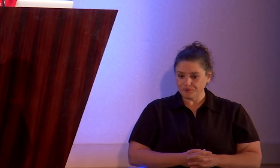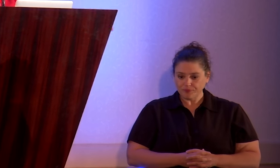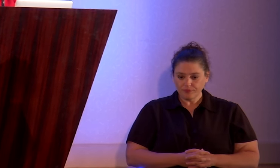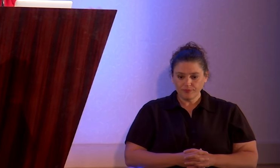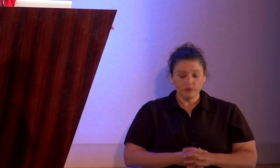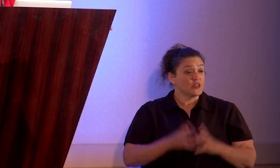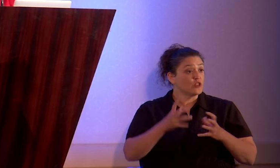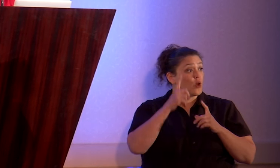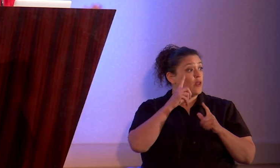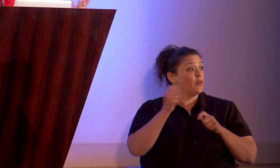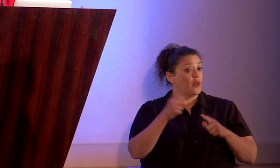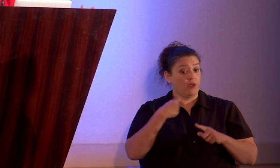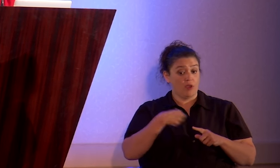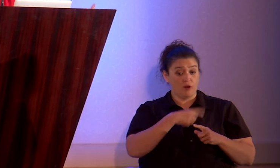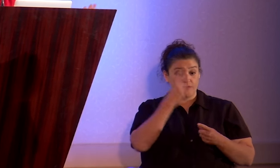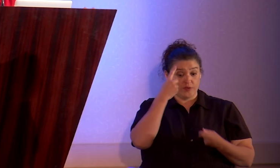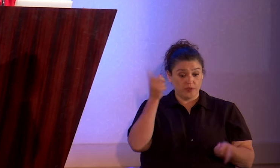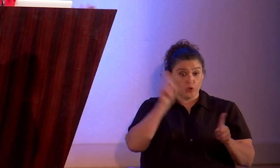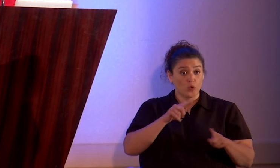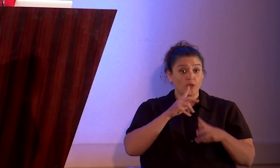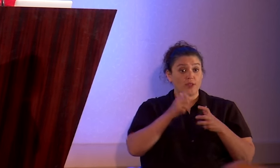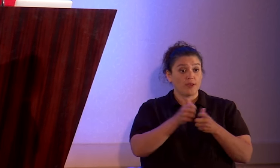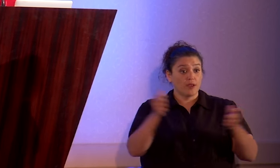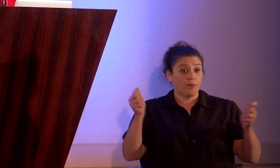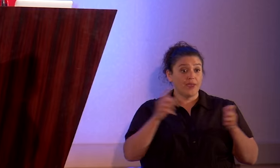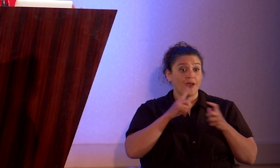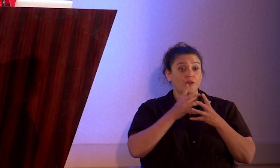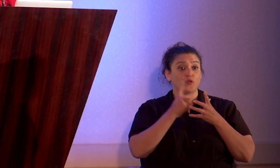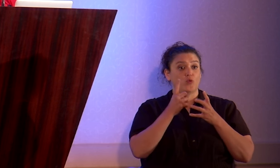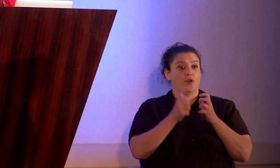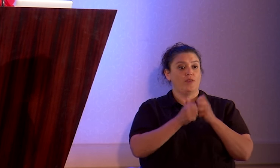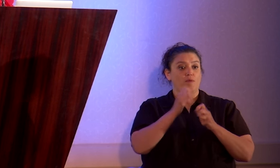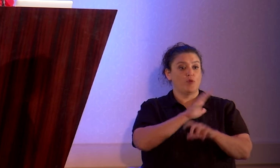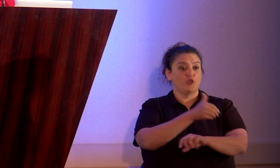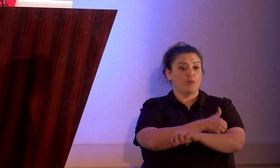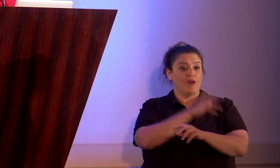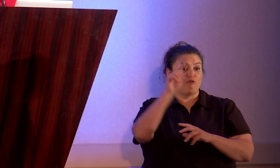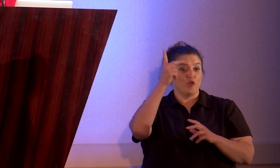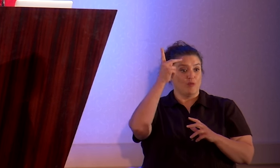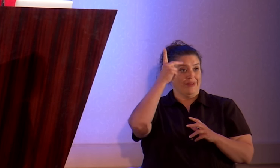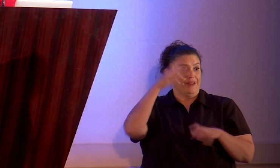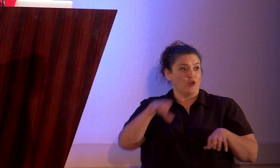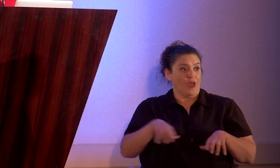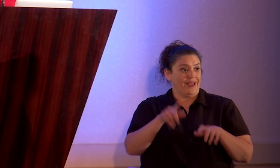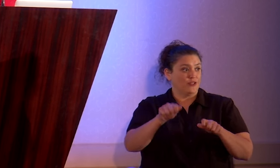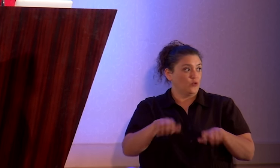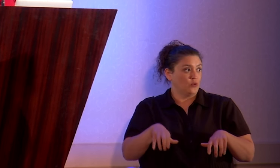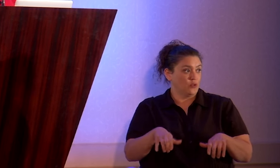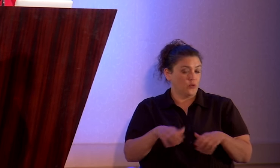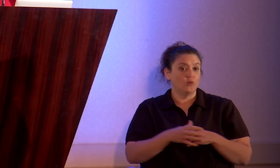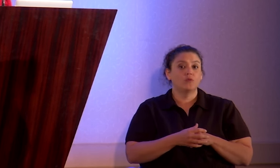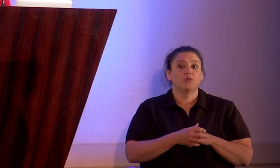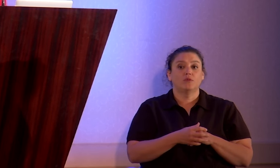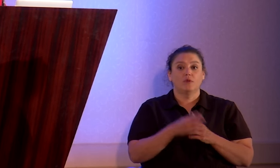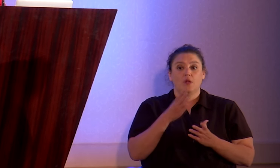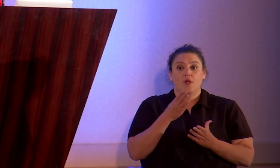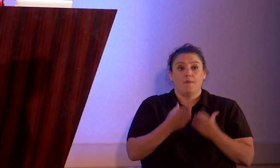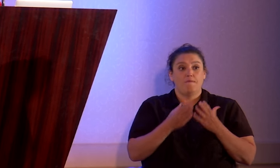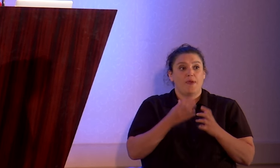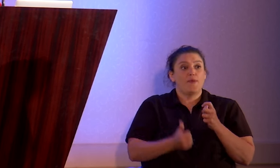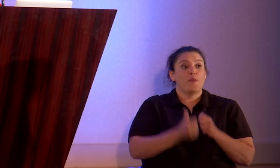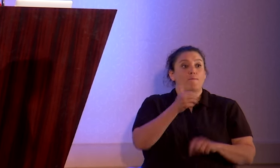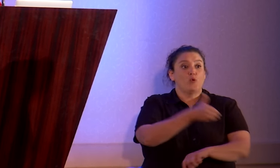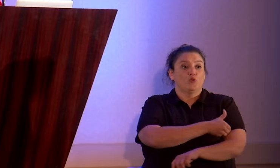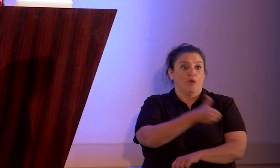So I think we're all agreed that coming out is one of the most powerful political acts that atheists can take. You know, maybe the most